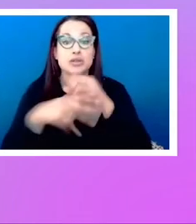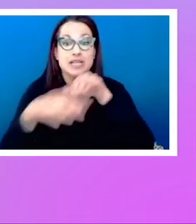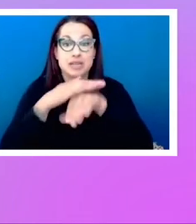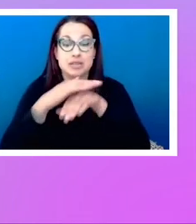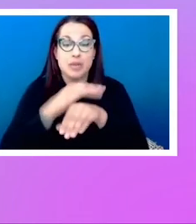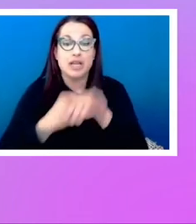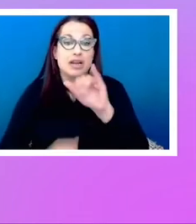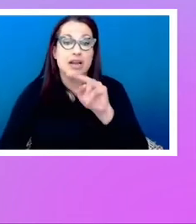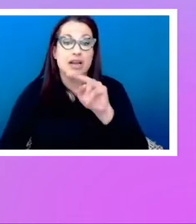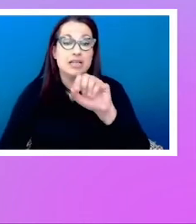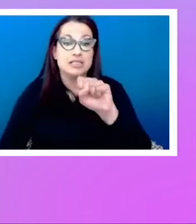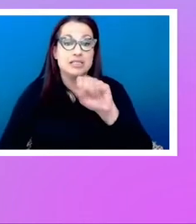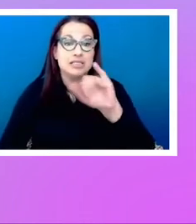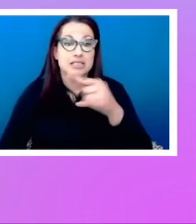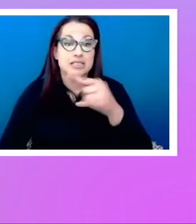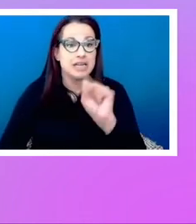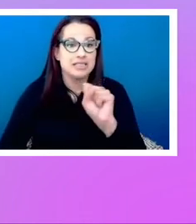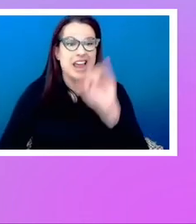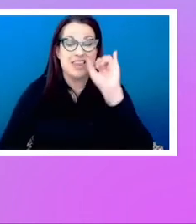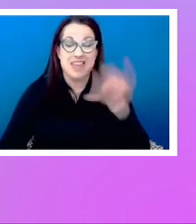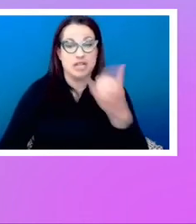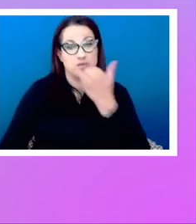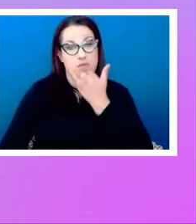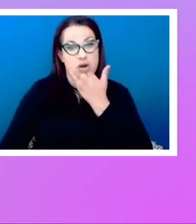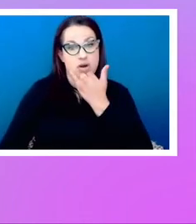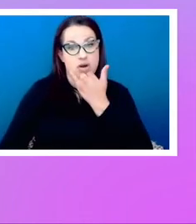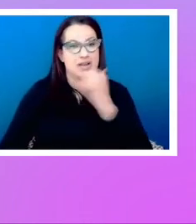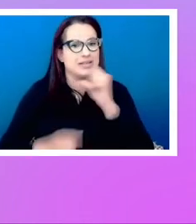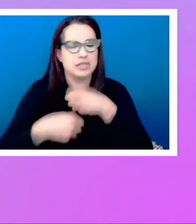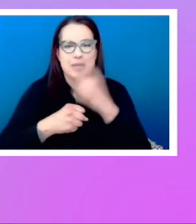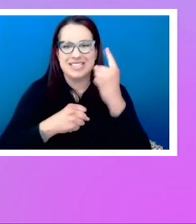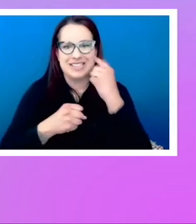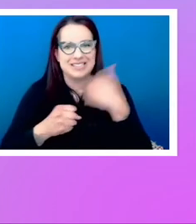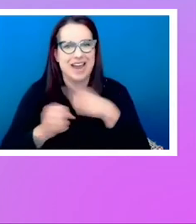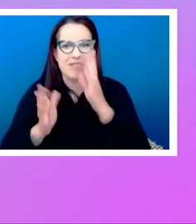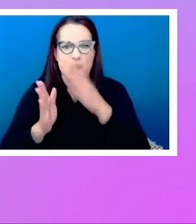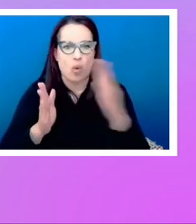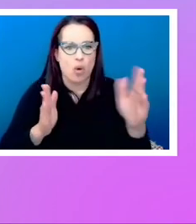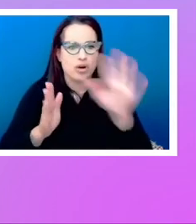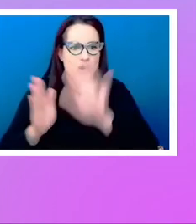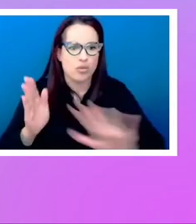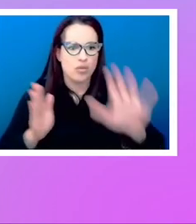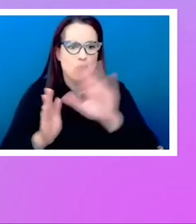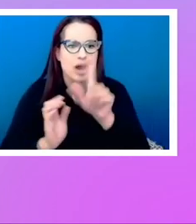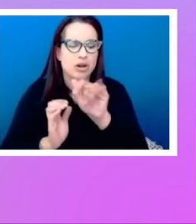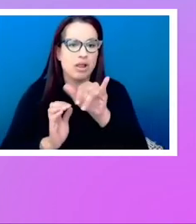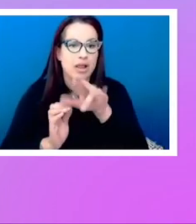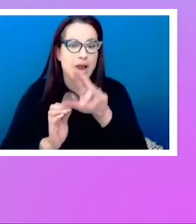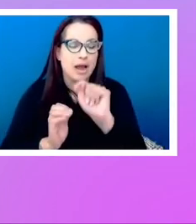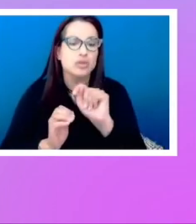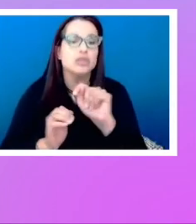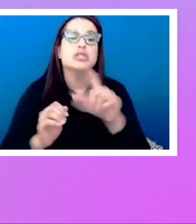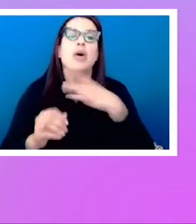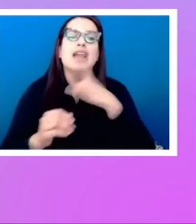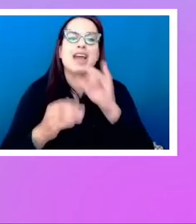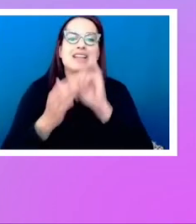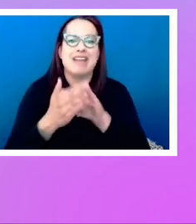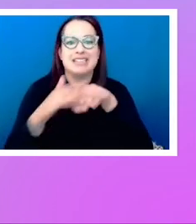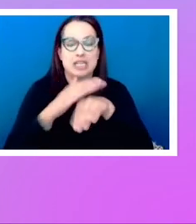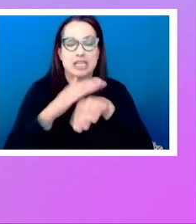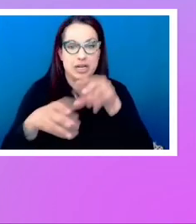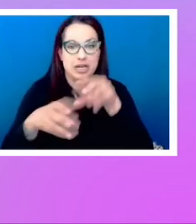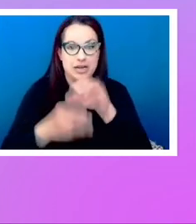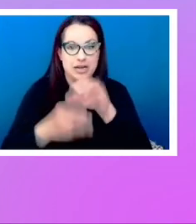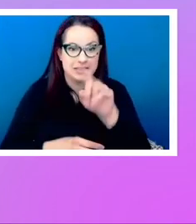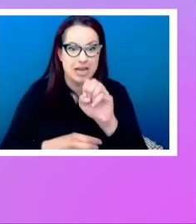you've got something wrong. That is not a sensible sort of order to go around your layout. So I think it's quite nice. I like the Accessibility Insights demo